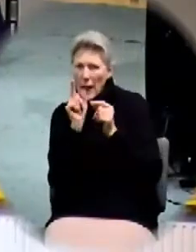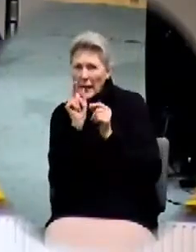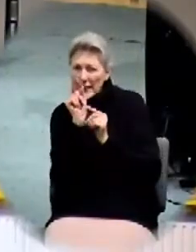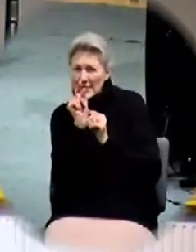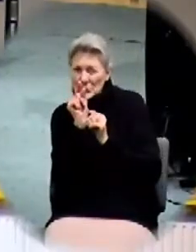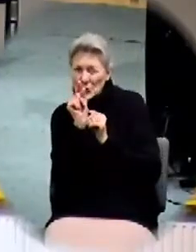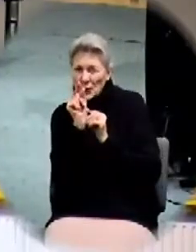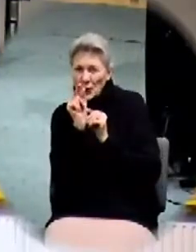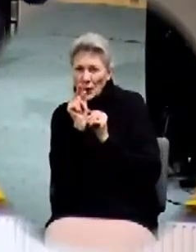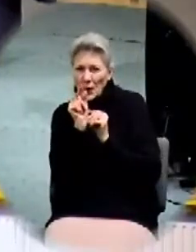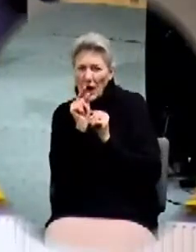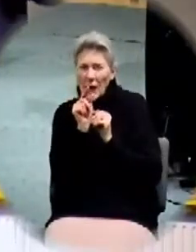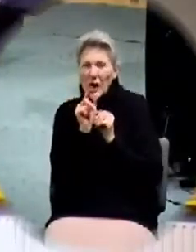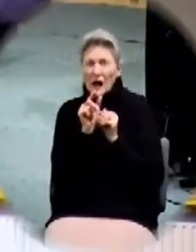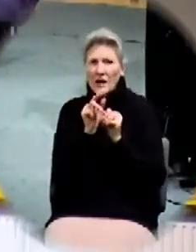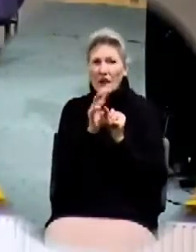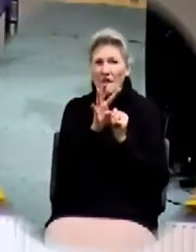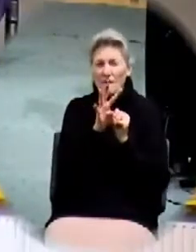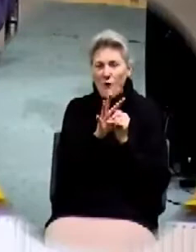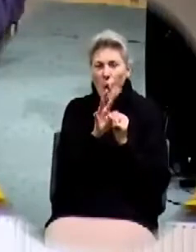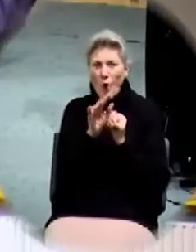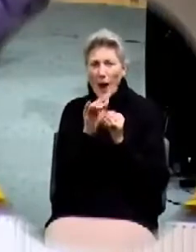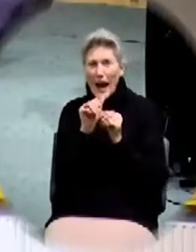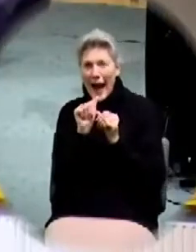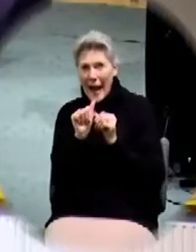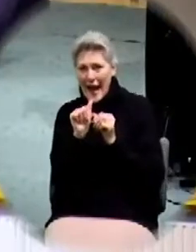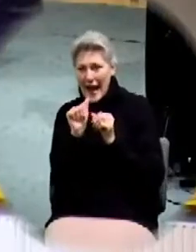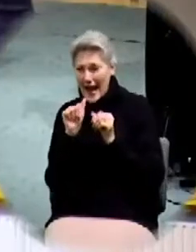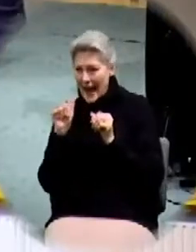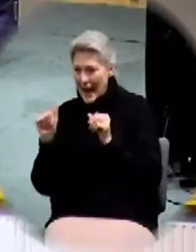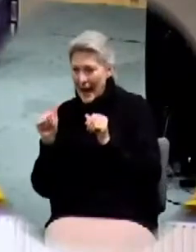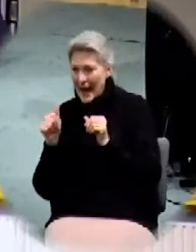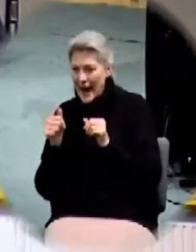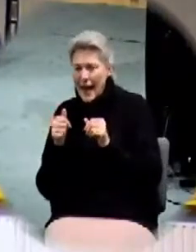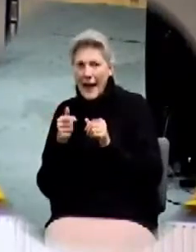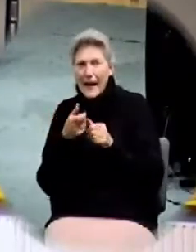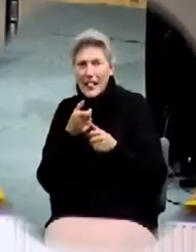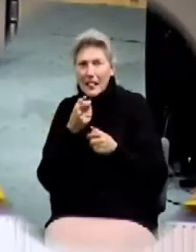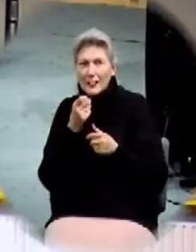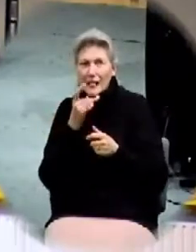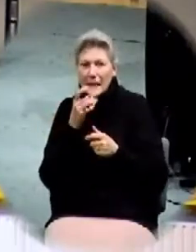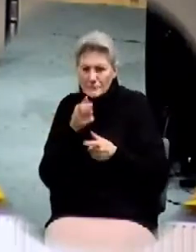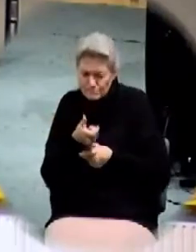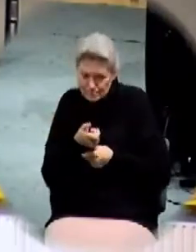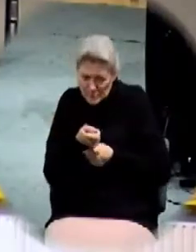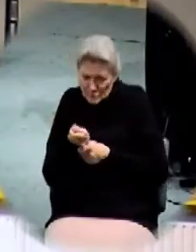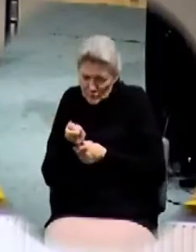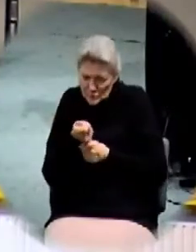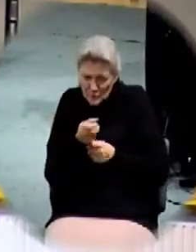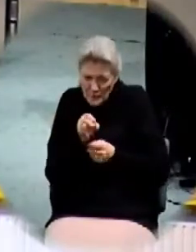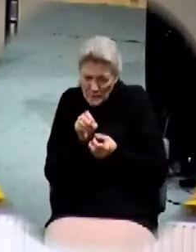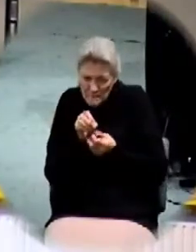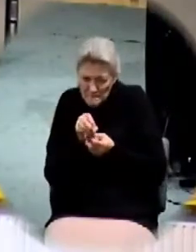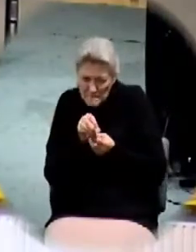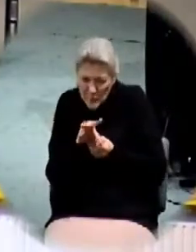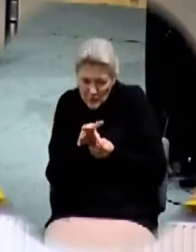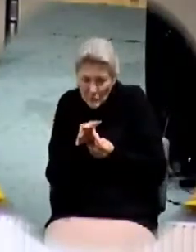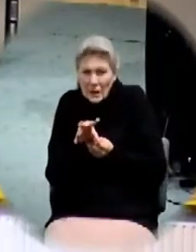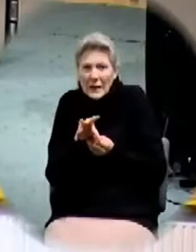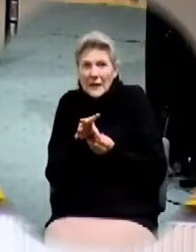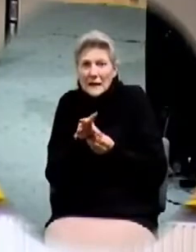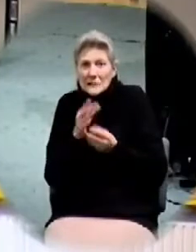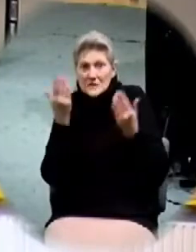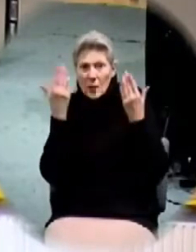quadruple a battery flashlight and turned it on darkness would have to go it cannot